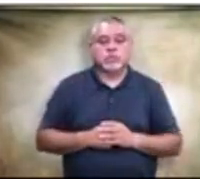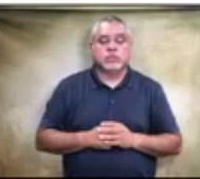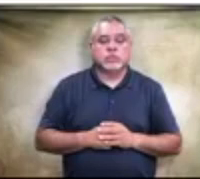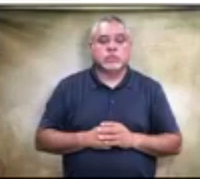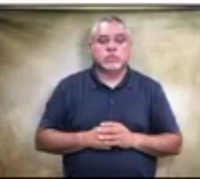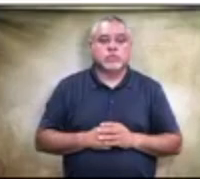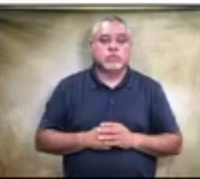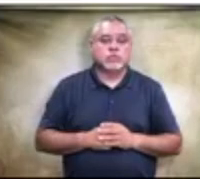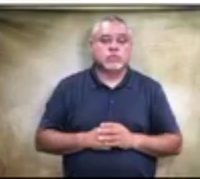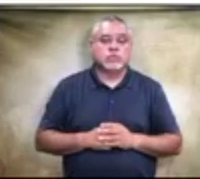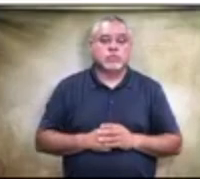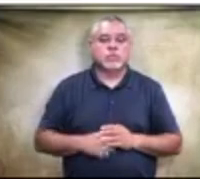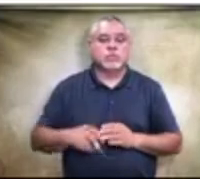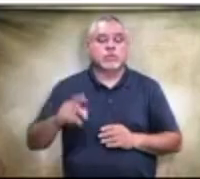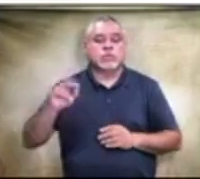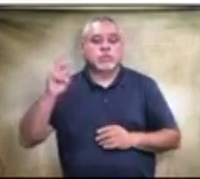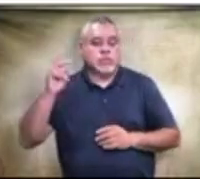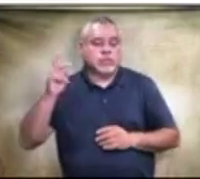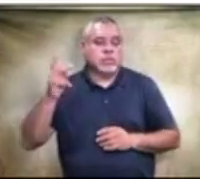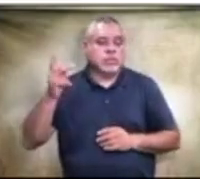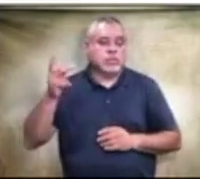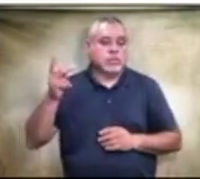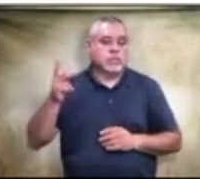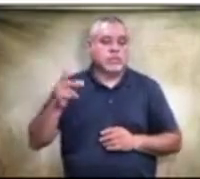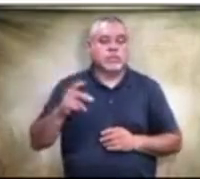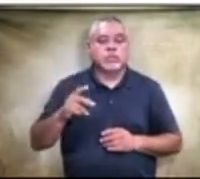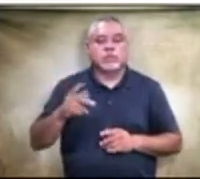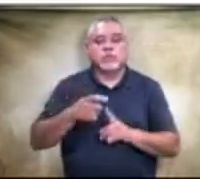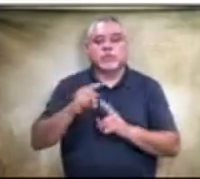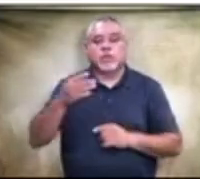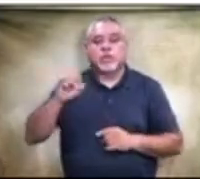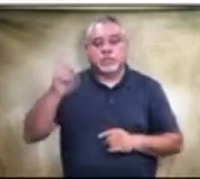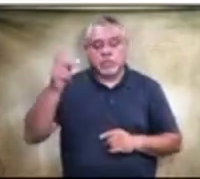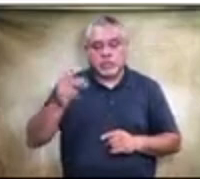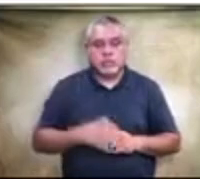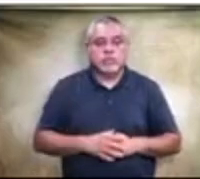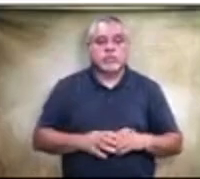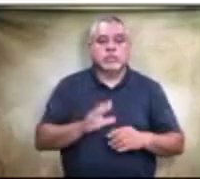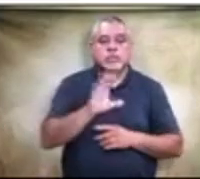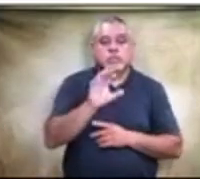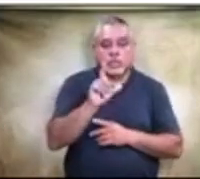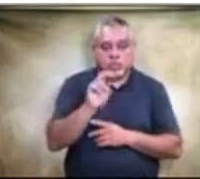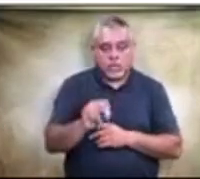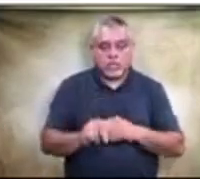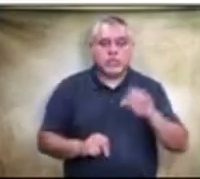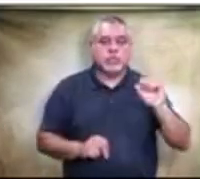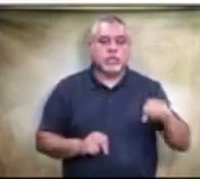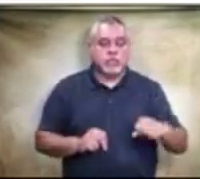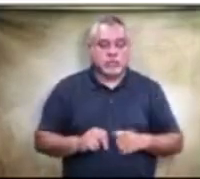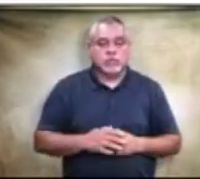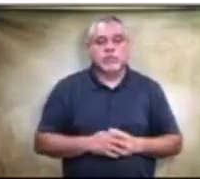second i have a second for ms thomas ms celadon yes